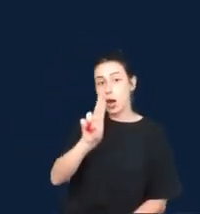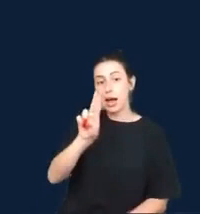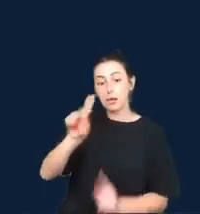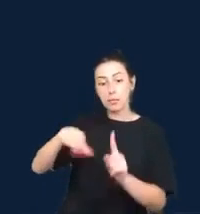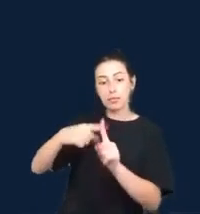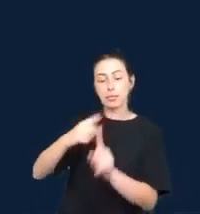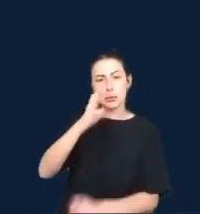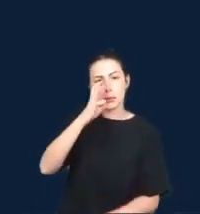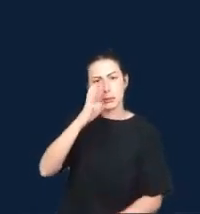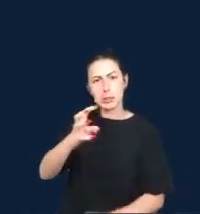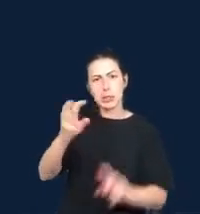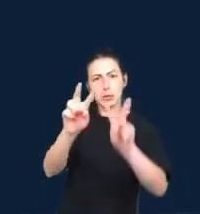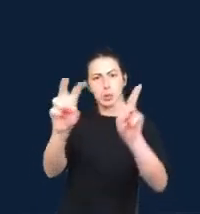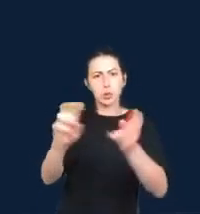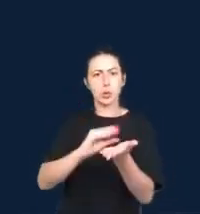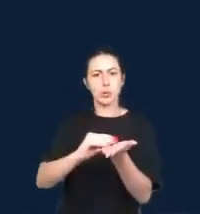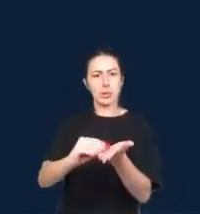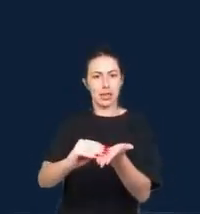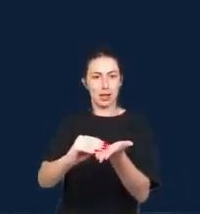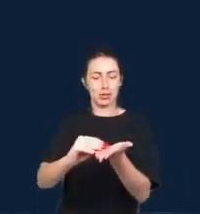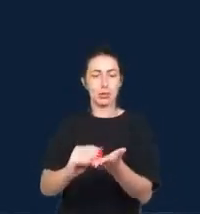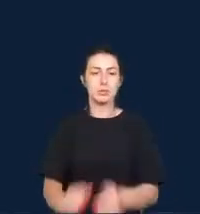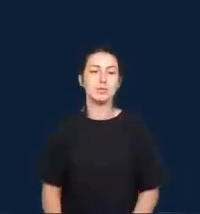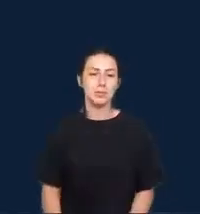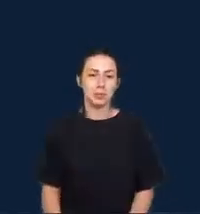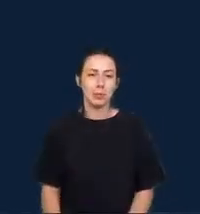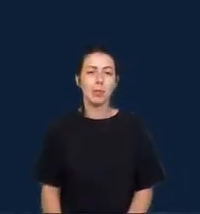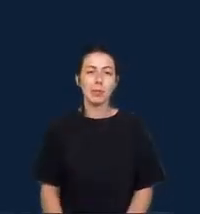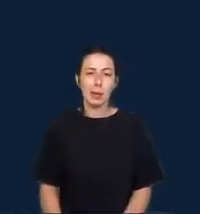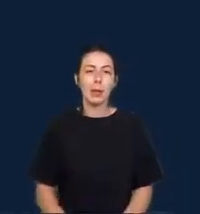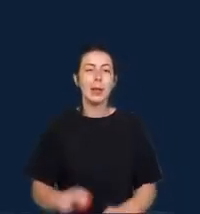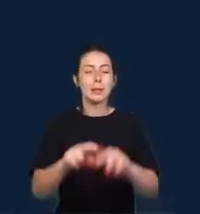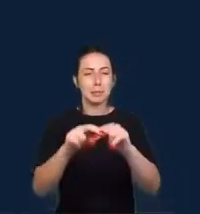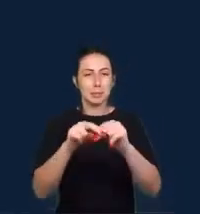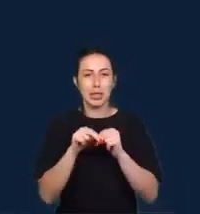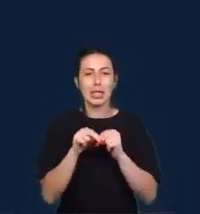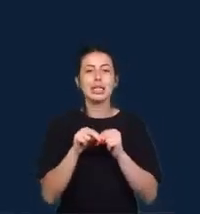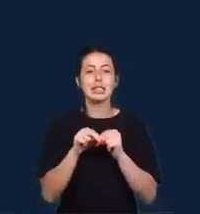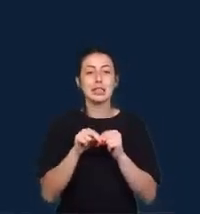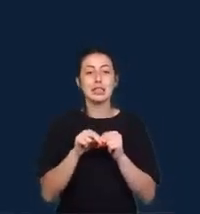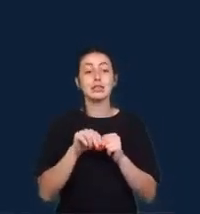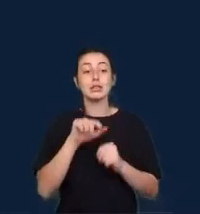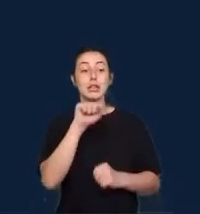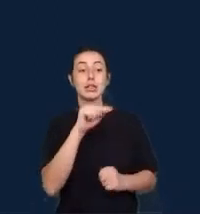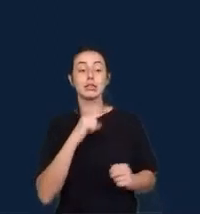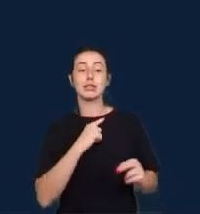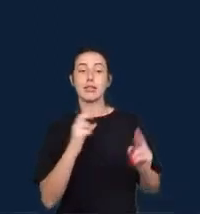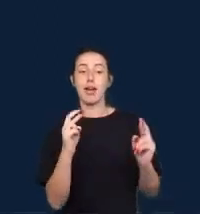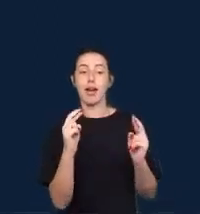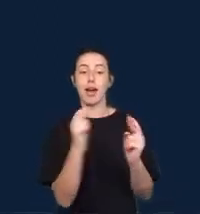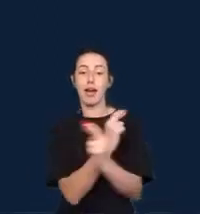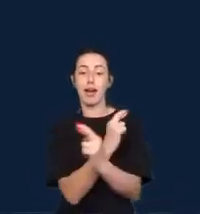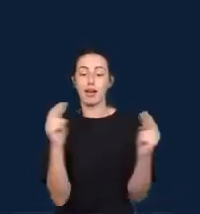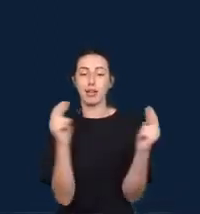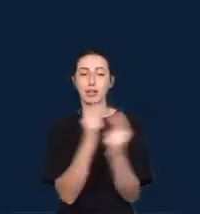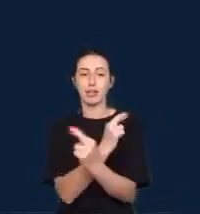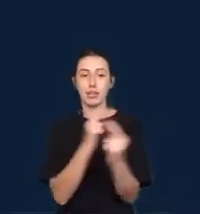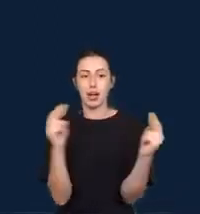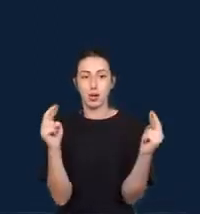This point is also about cultivating what could be called feminist data journalism,